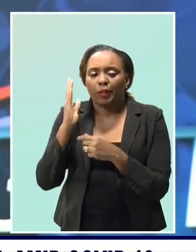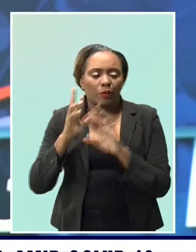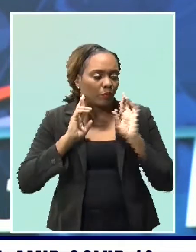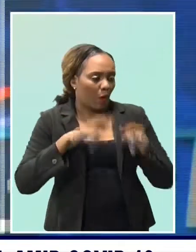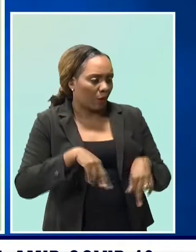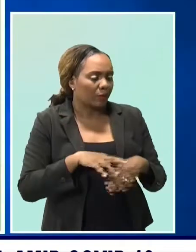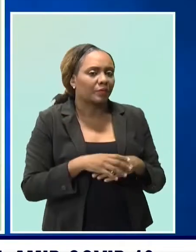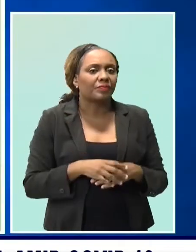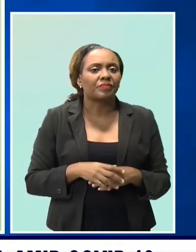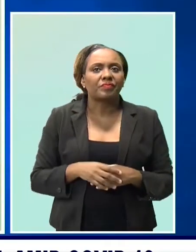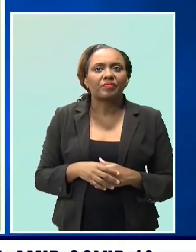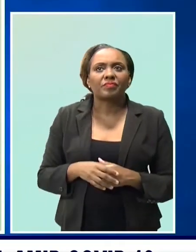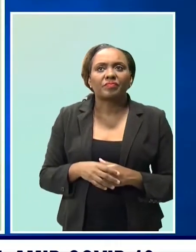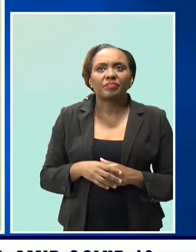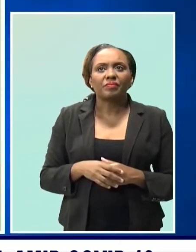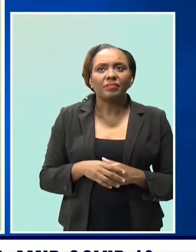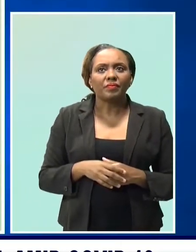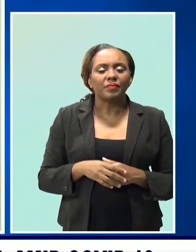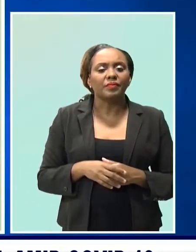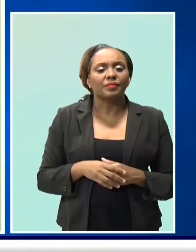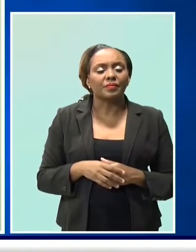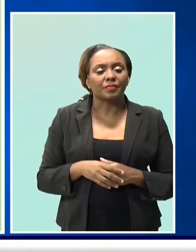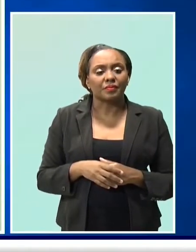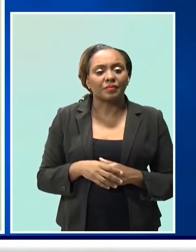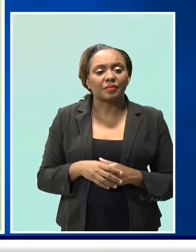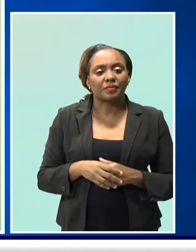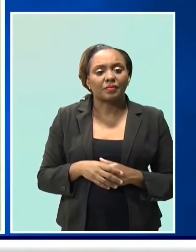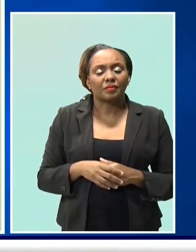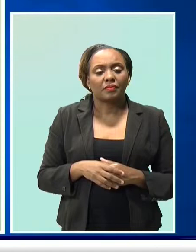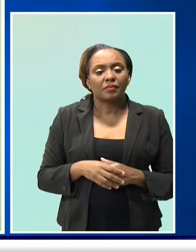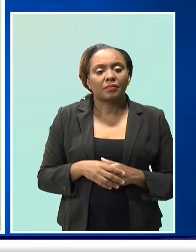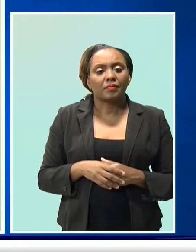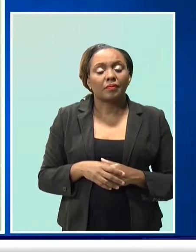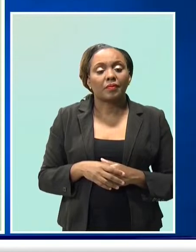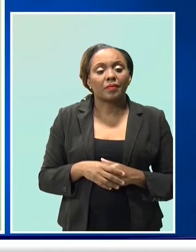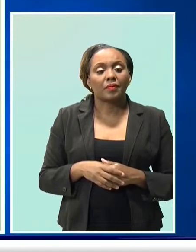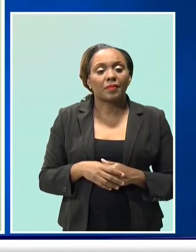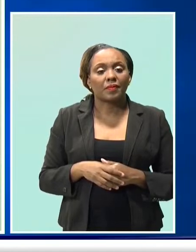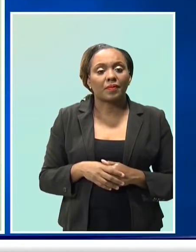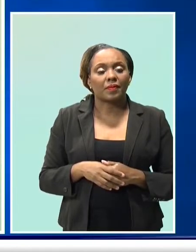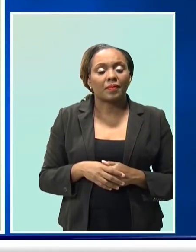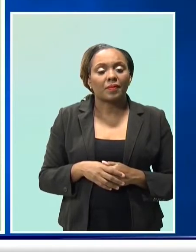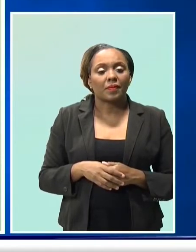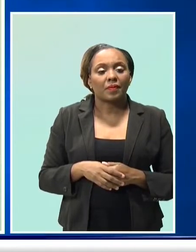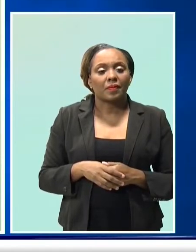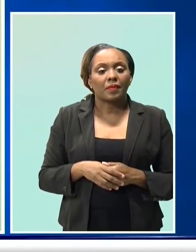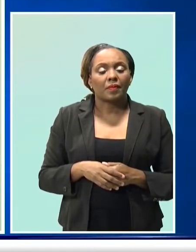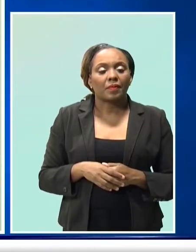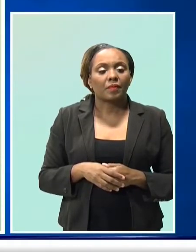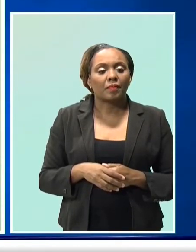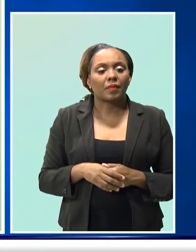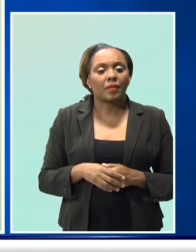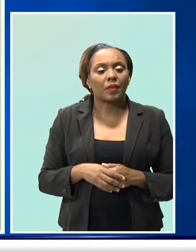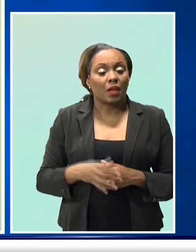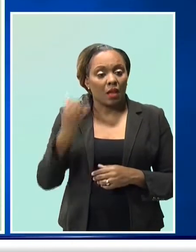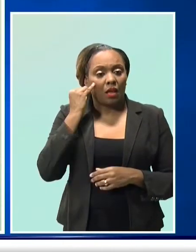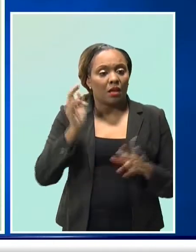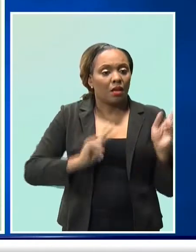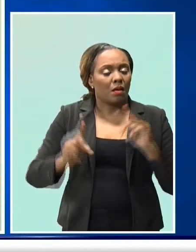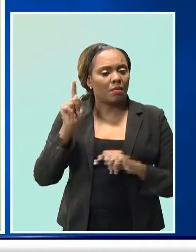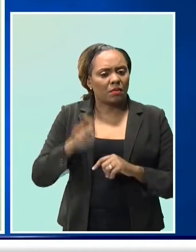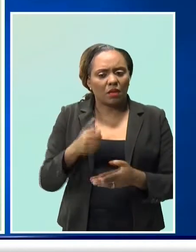What we want to do is to make sure that we have the resources for those who need them. So